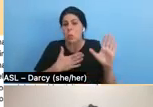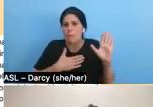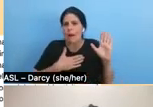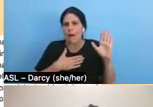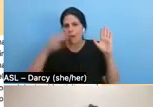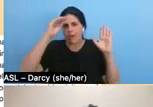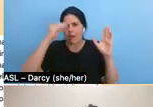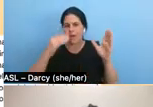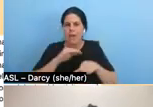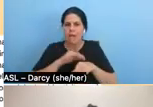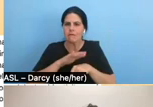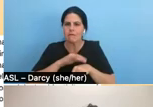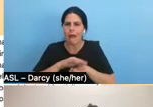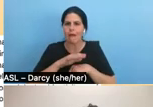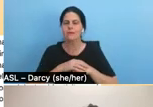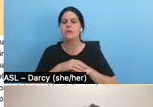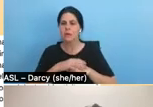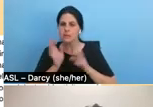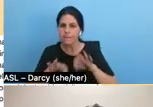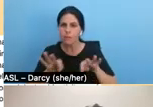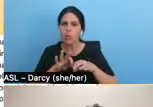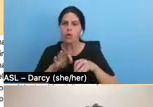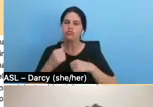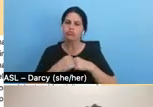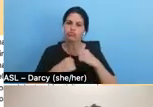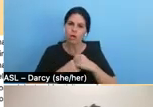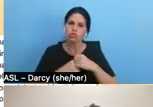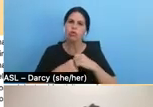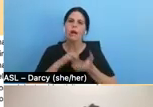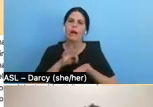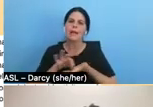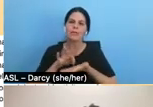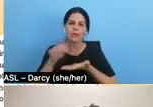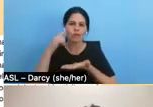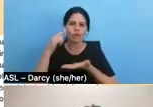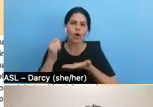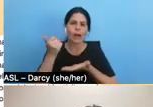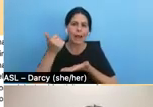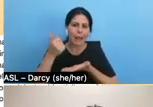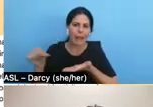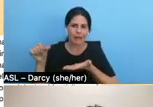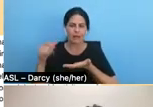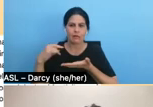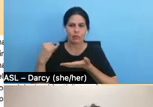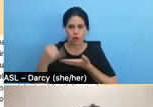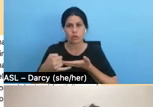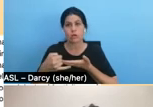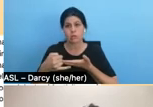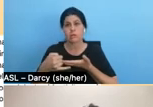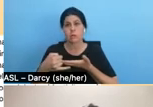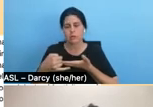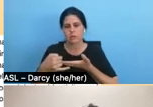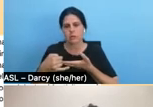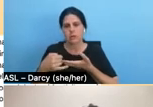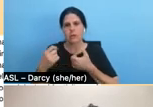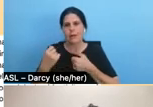it's important to structure the accounting of any of your projects to, um, make sure that